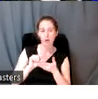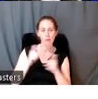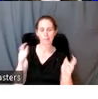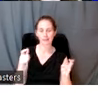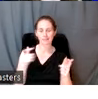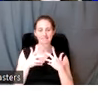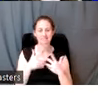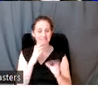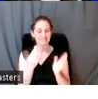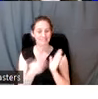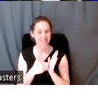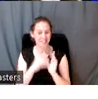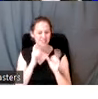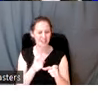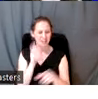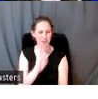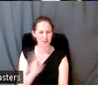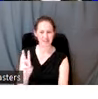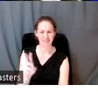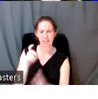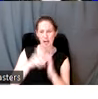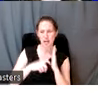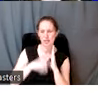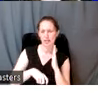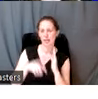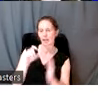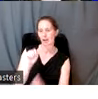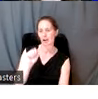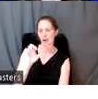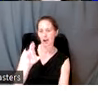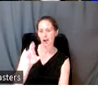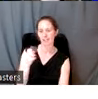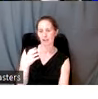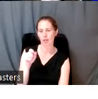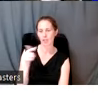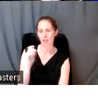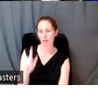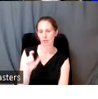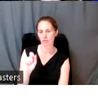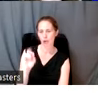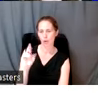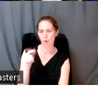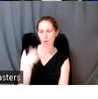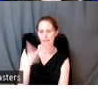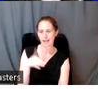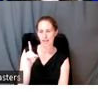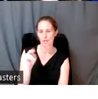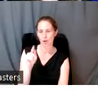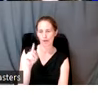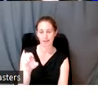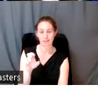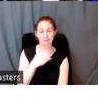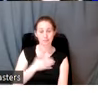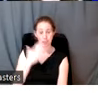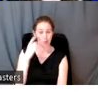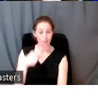Again, you can donate right on our website at archaeological.org slash donate. All right, please note, this is